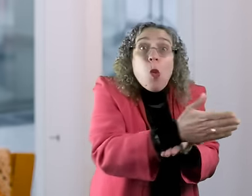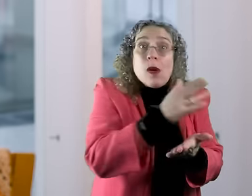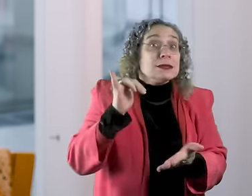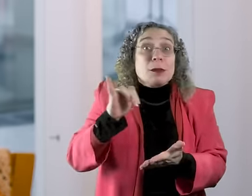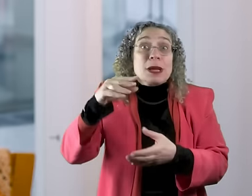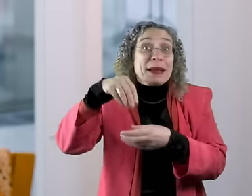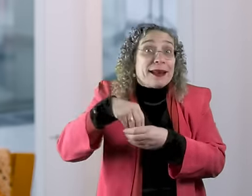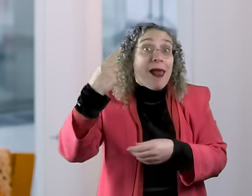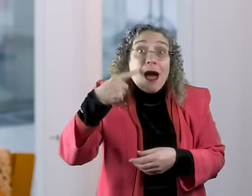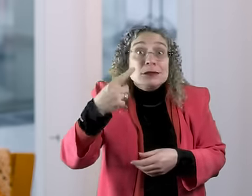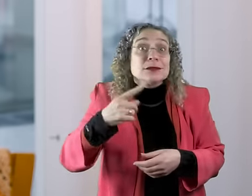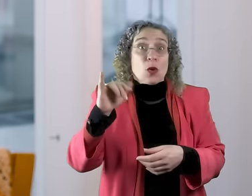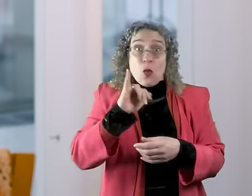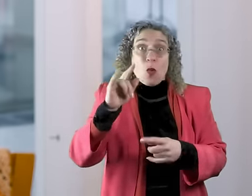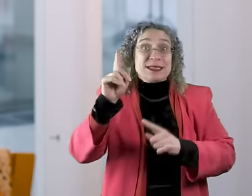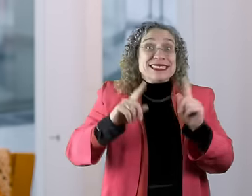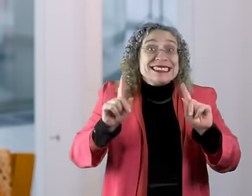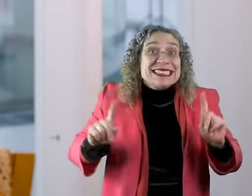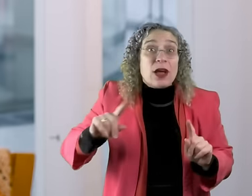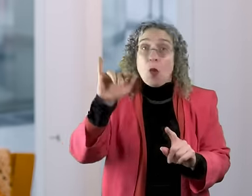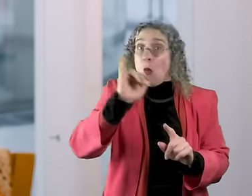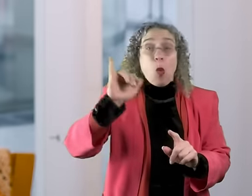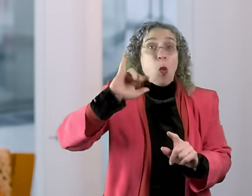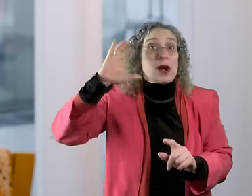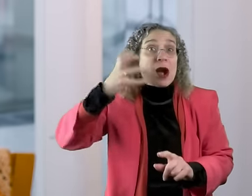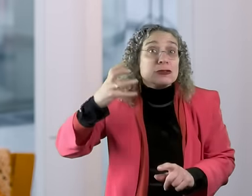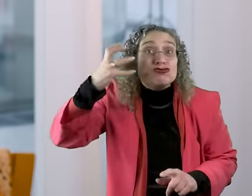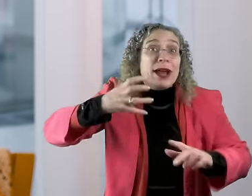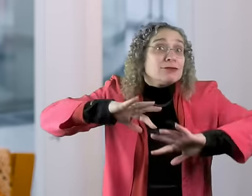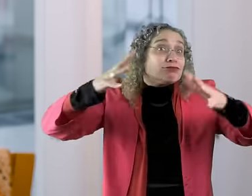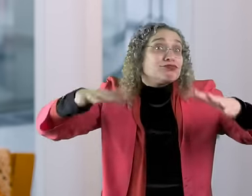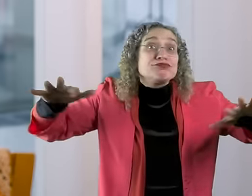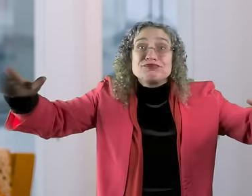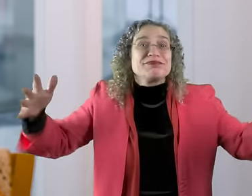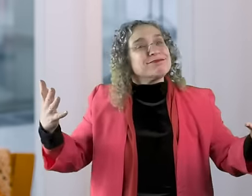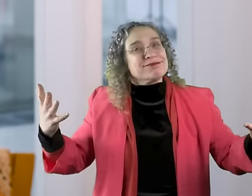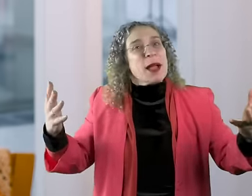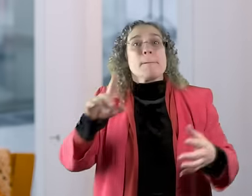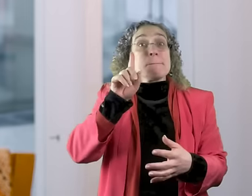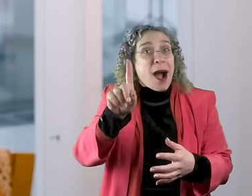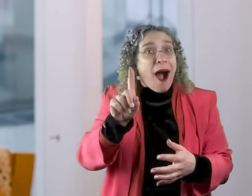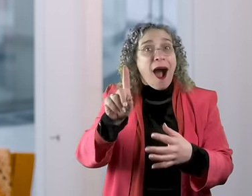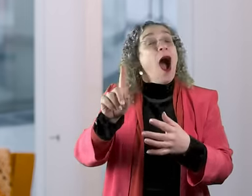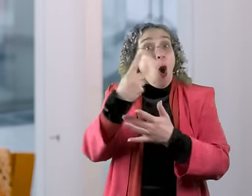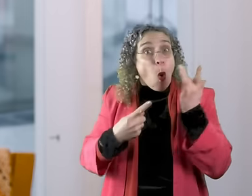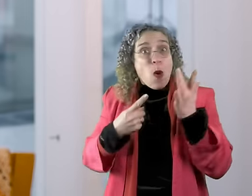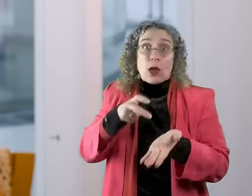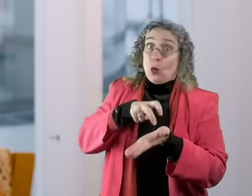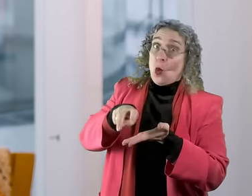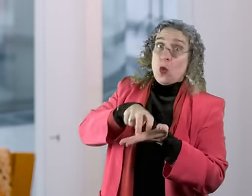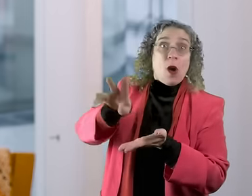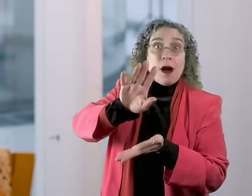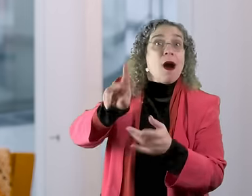parts of London and beyond, through the city and through the countryside. But it's also a spiritual journey